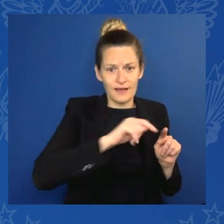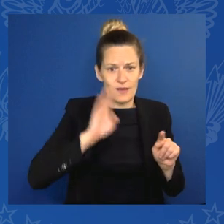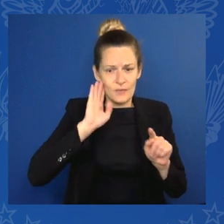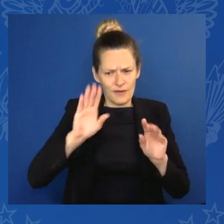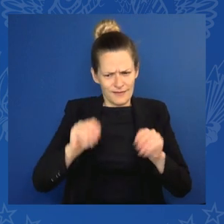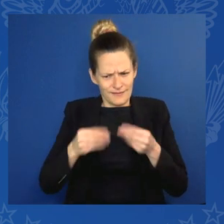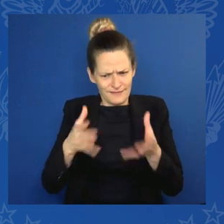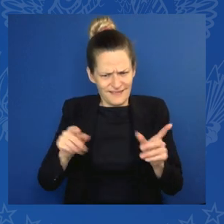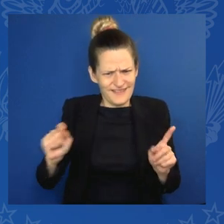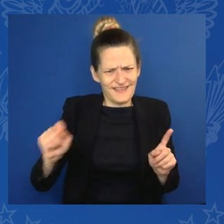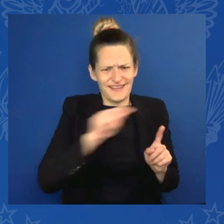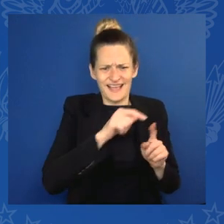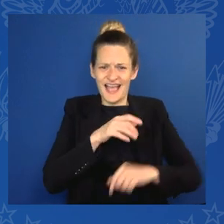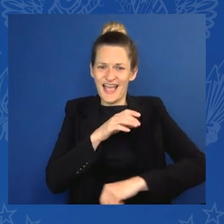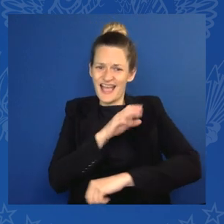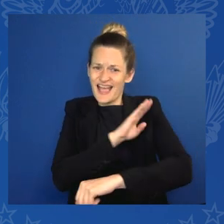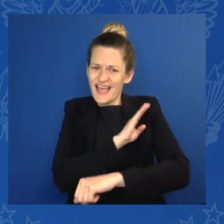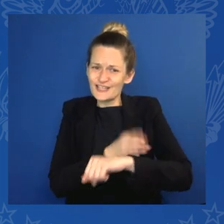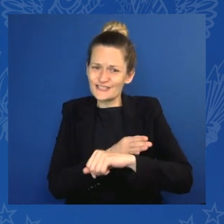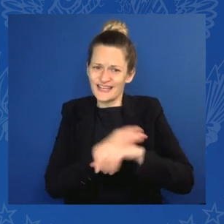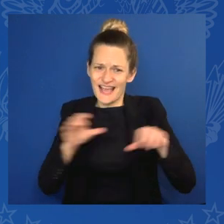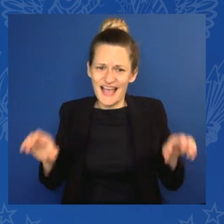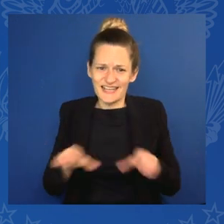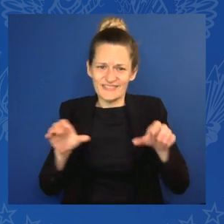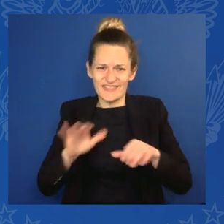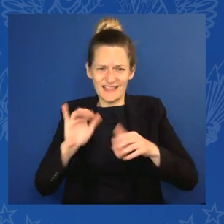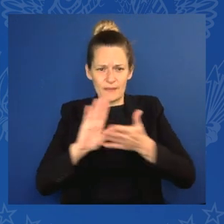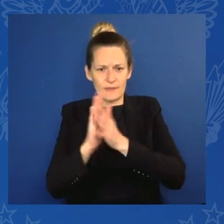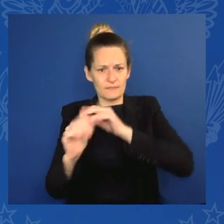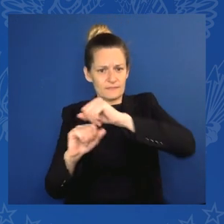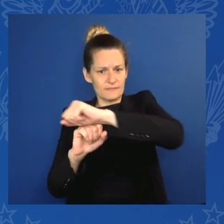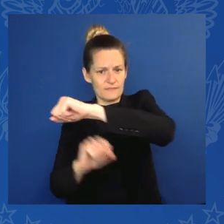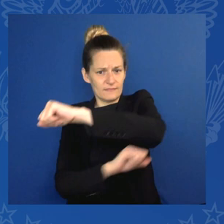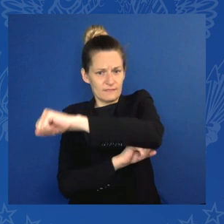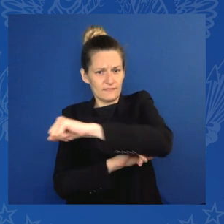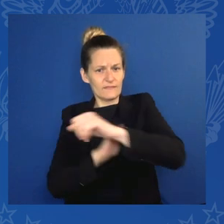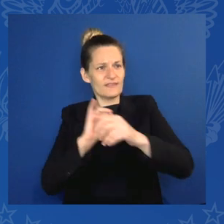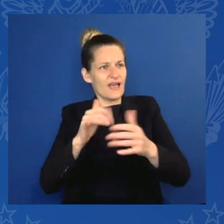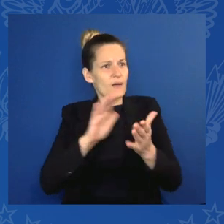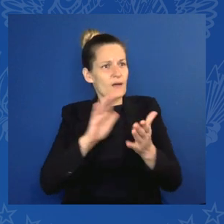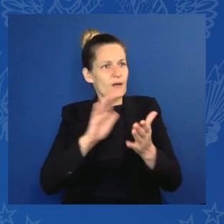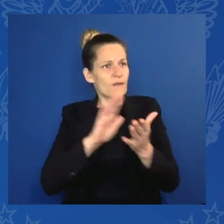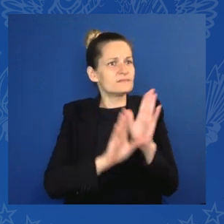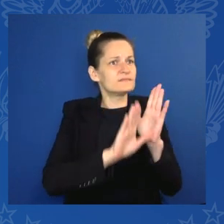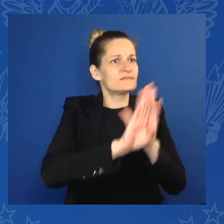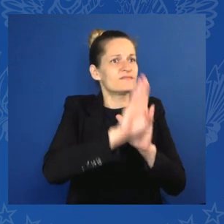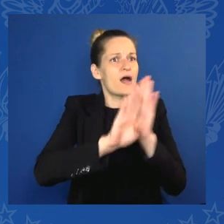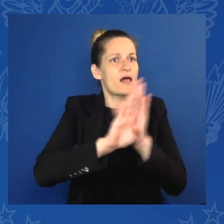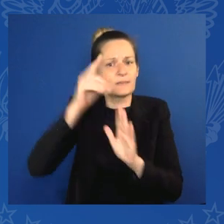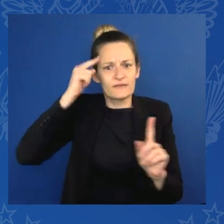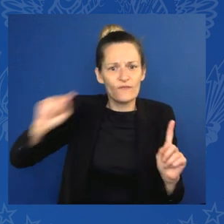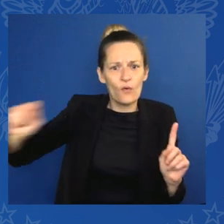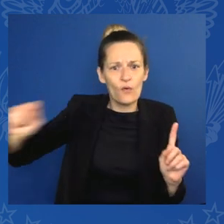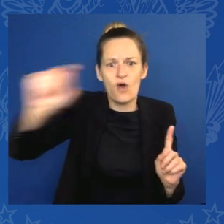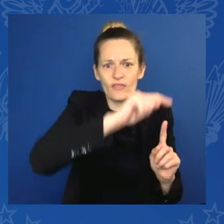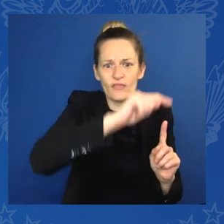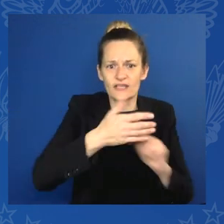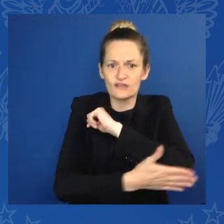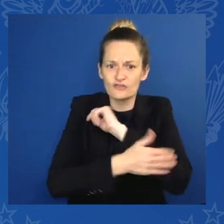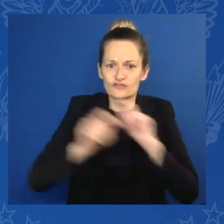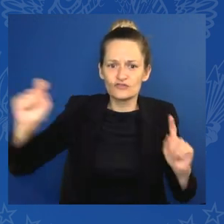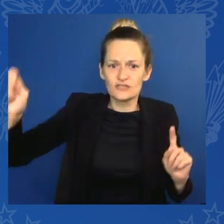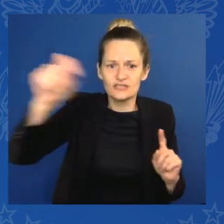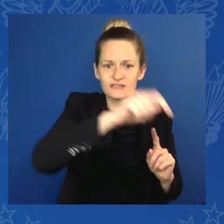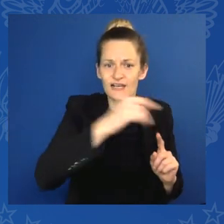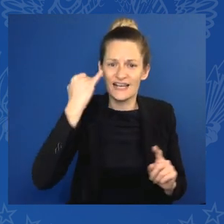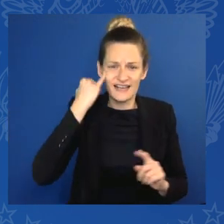However, that does not mean that the development of a large amount of infrastructure would suffice. Even if